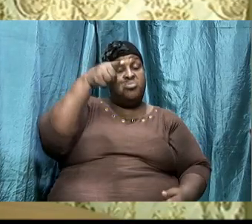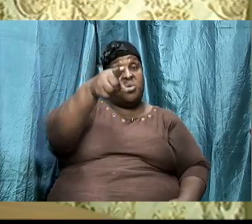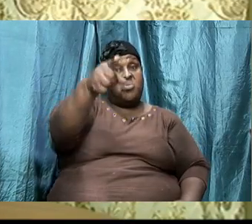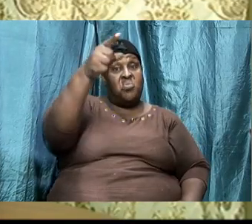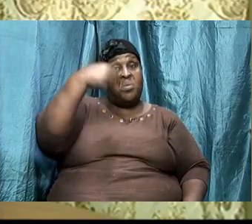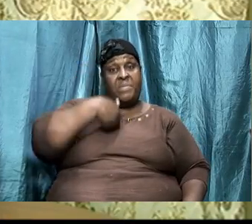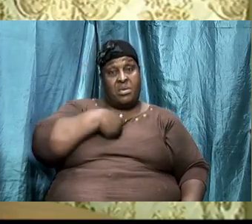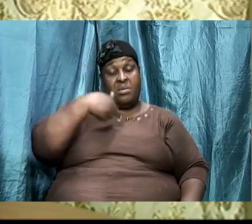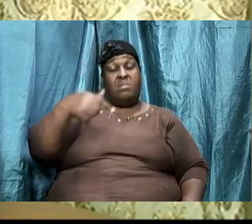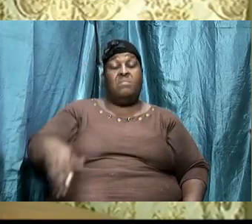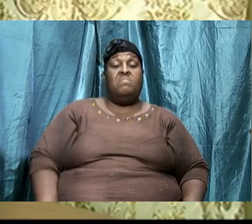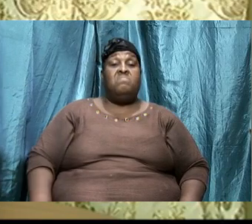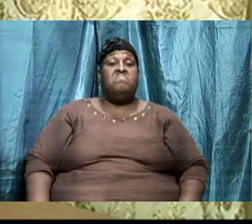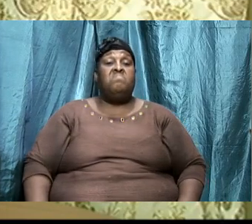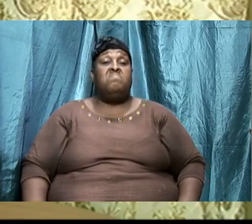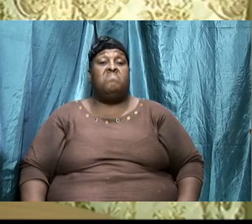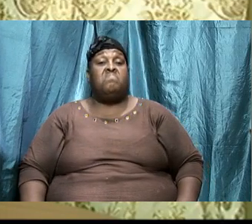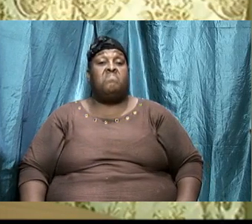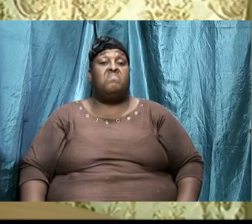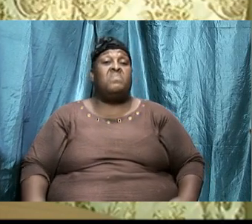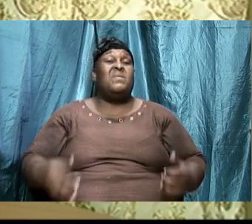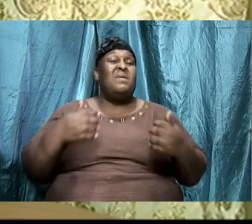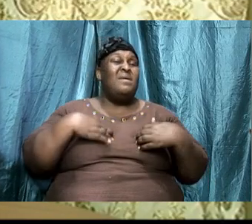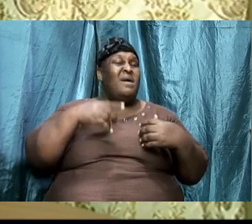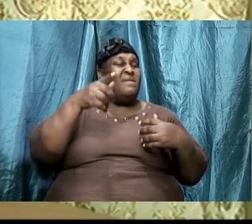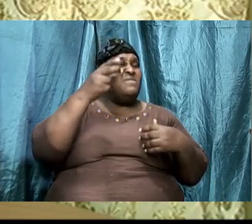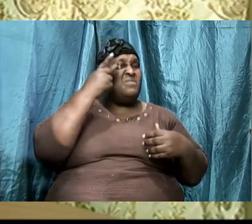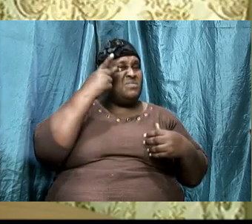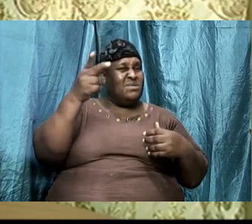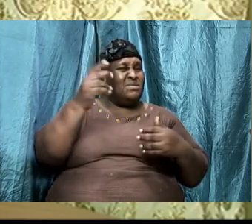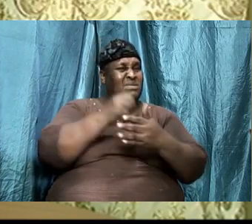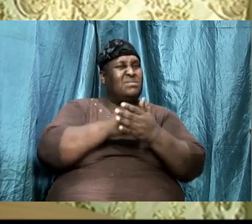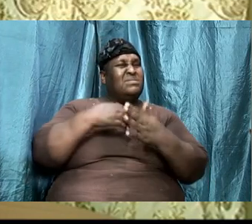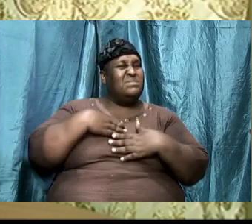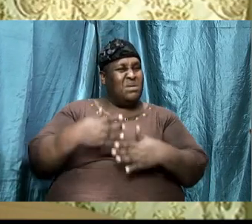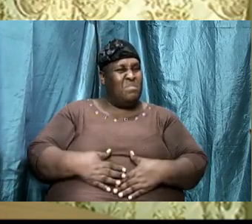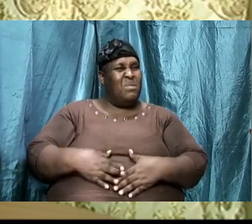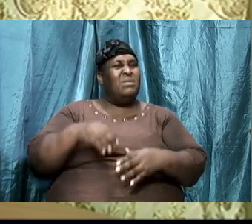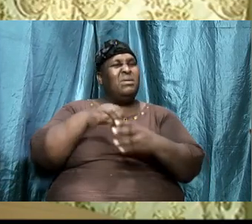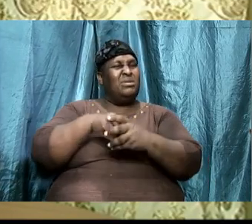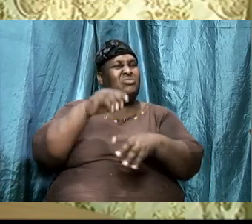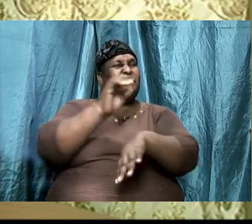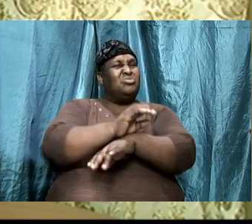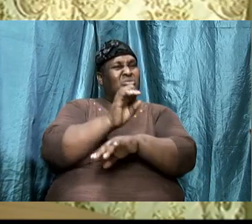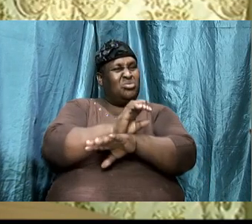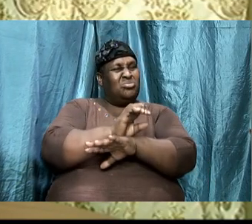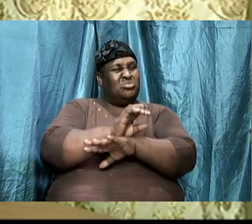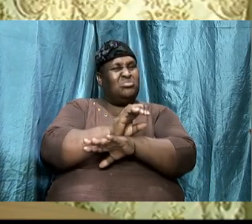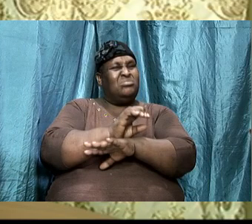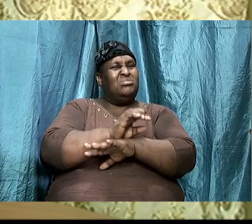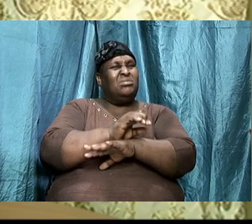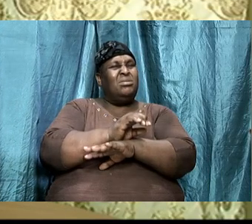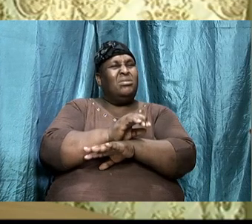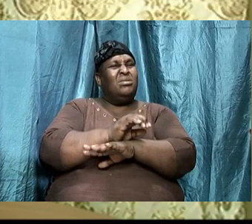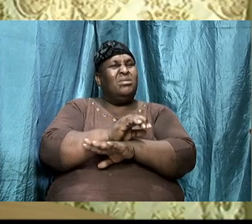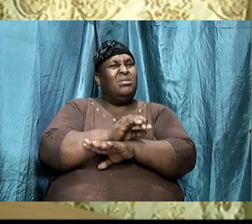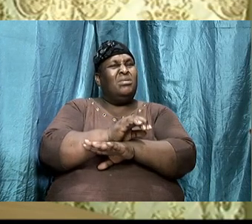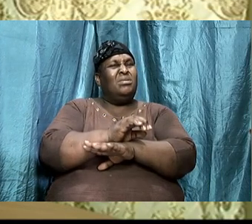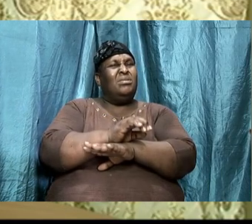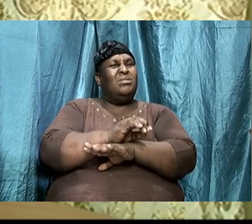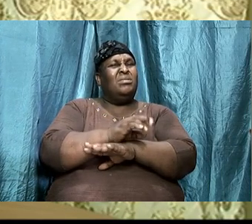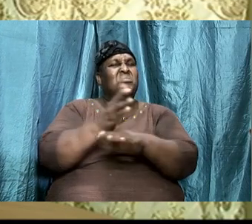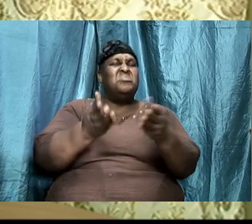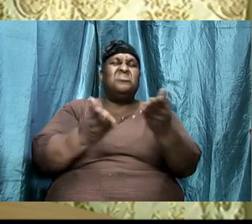was in church? Oh God. Somebody that was in church,